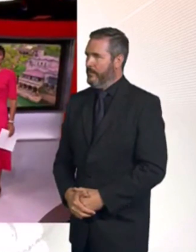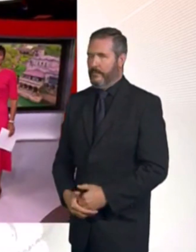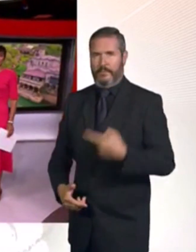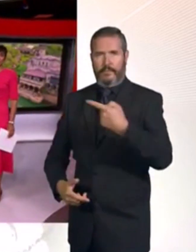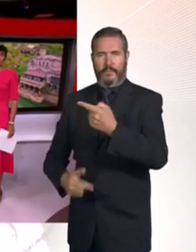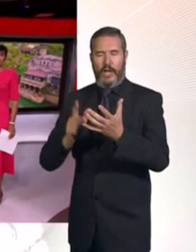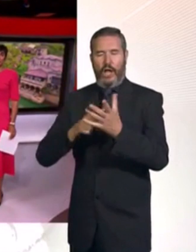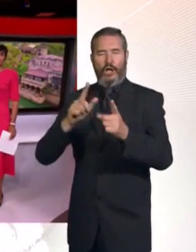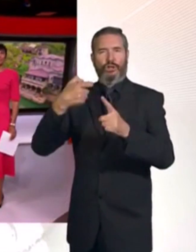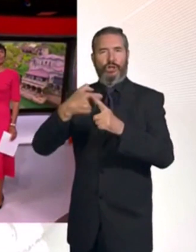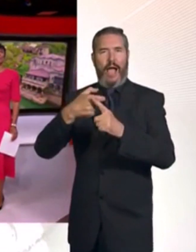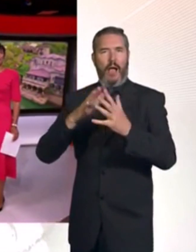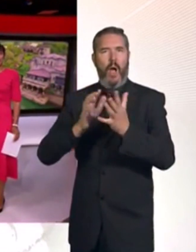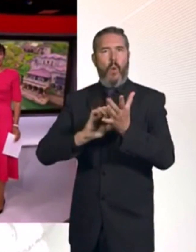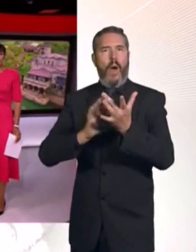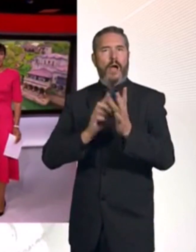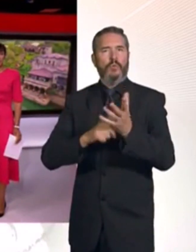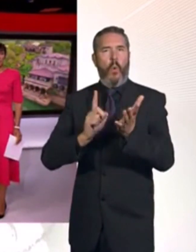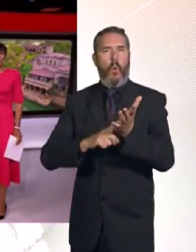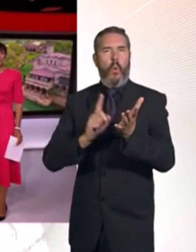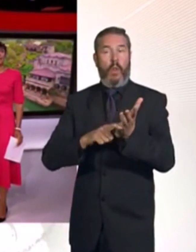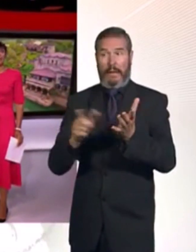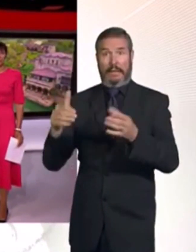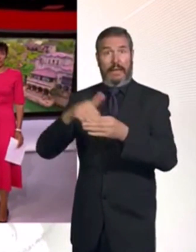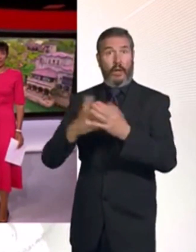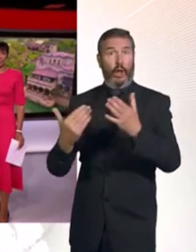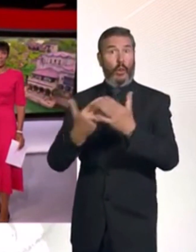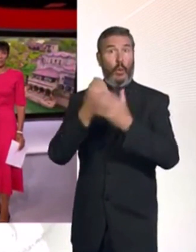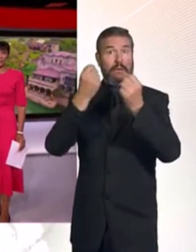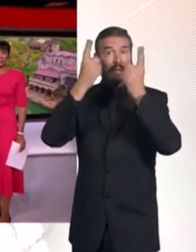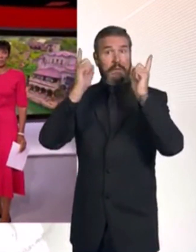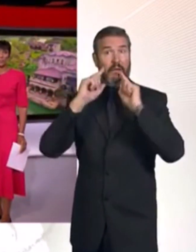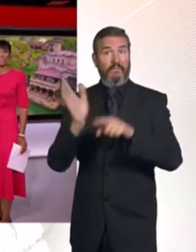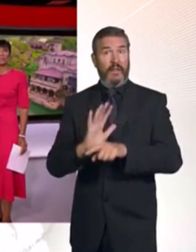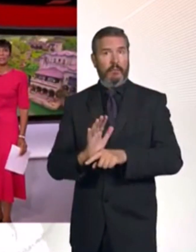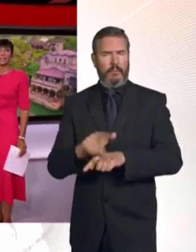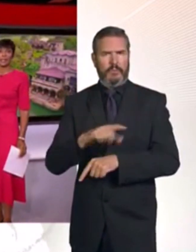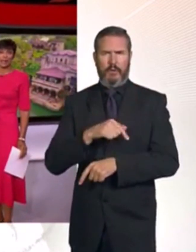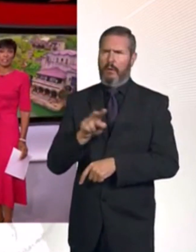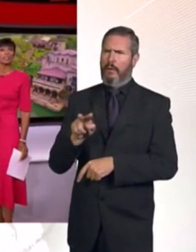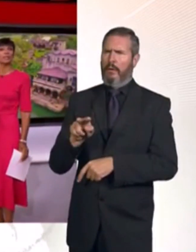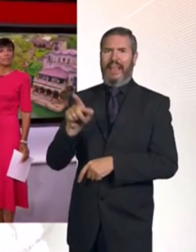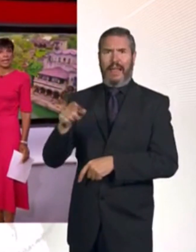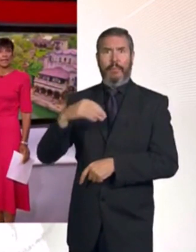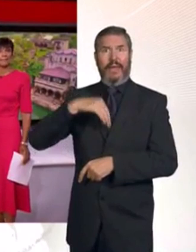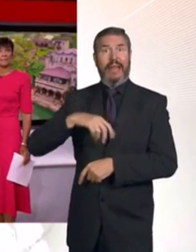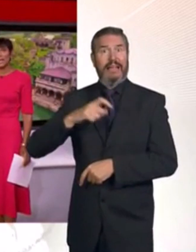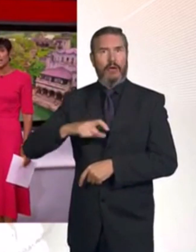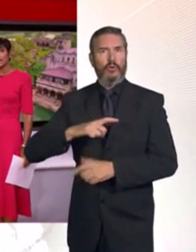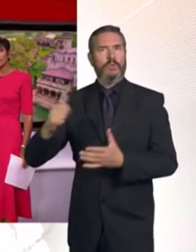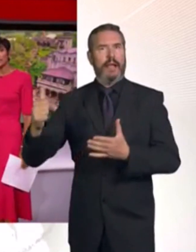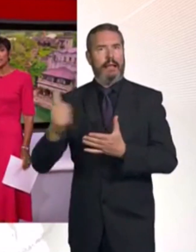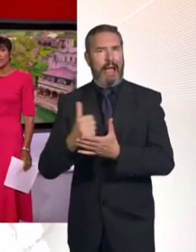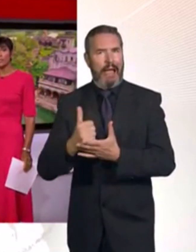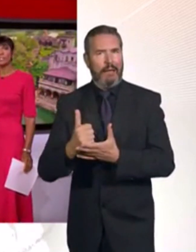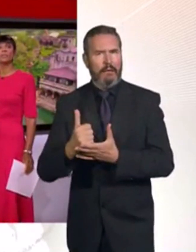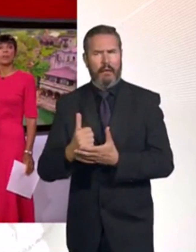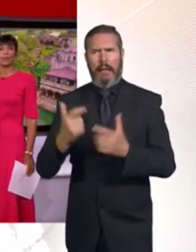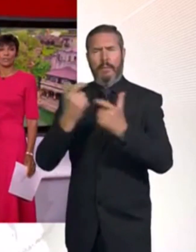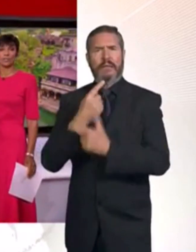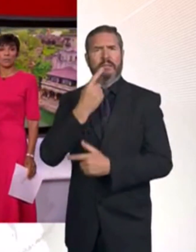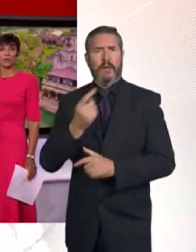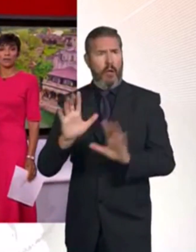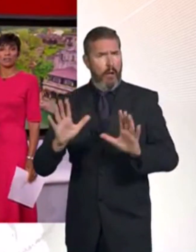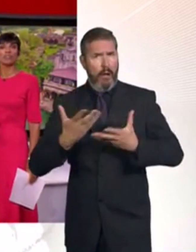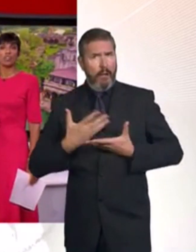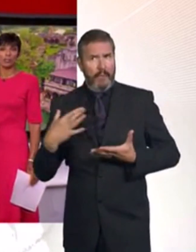Jack Whitehall's casting in a new Disney film has sparked an outcry following reports that he'll play a character who's gay. The comedian wrote that he